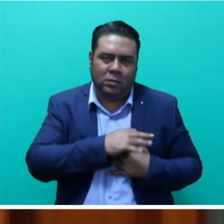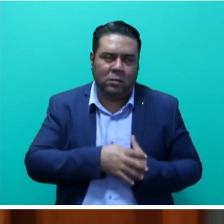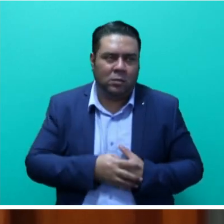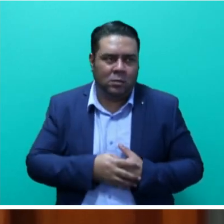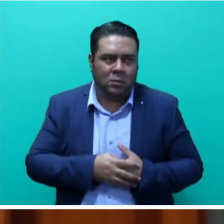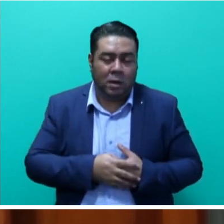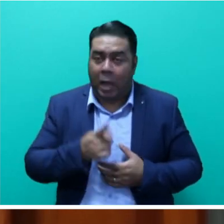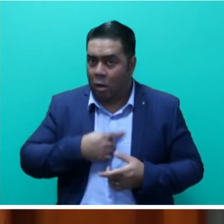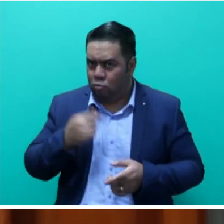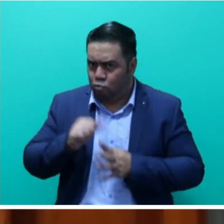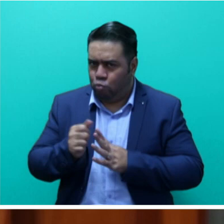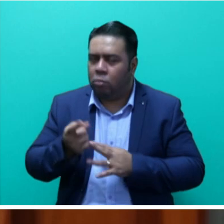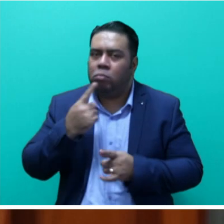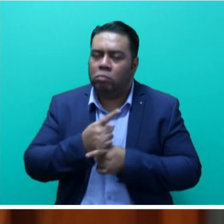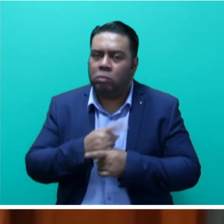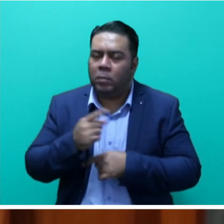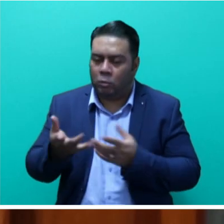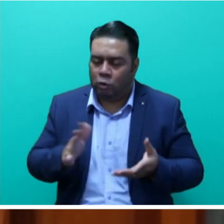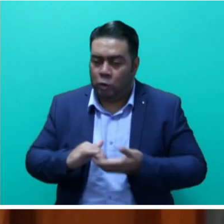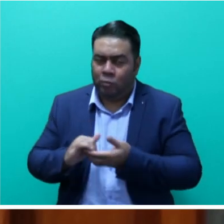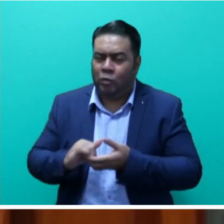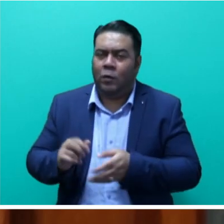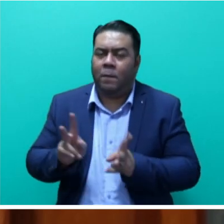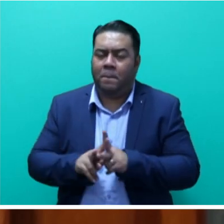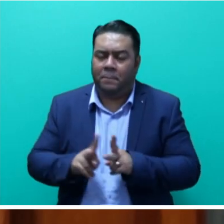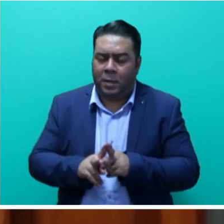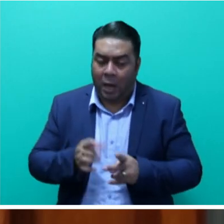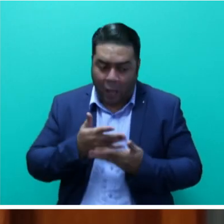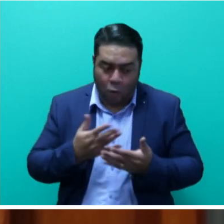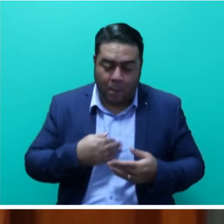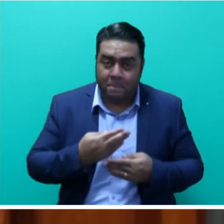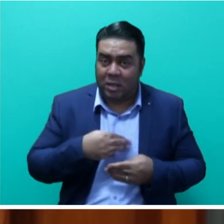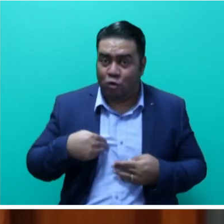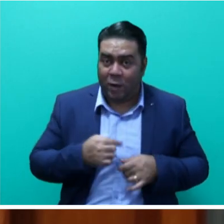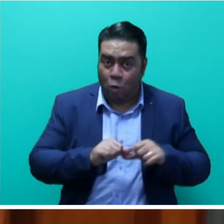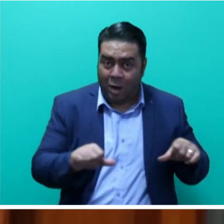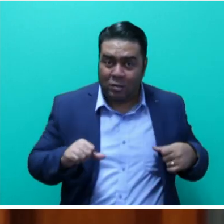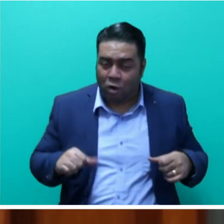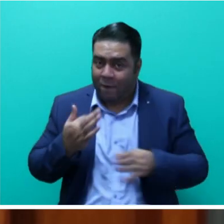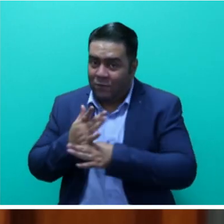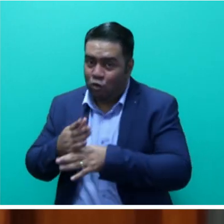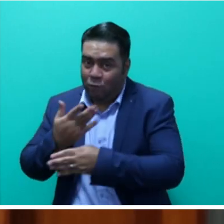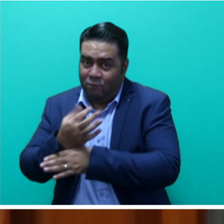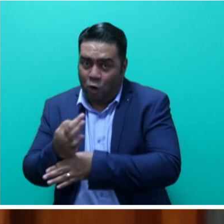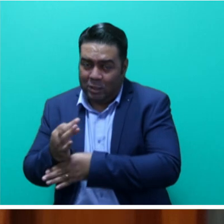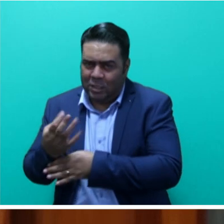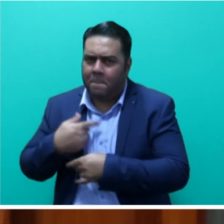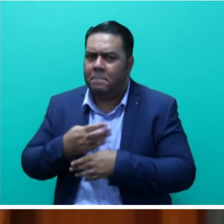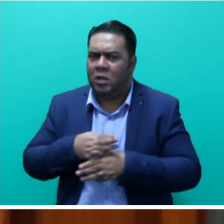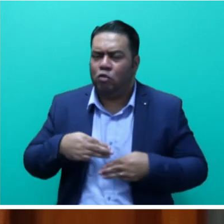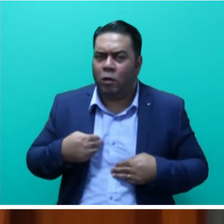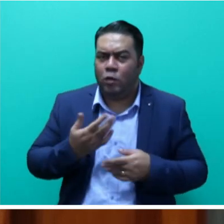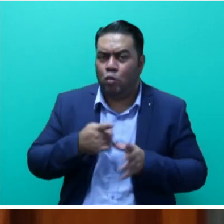about the collaboration across government on how the Ministries of Agriculture, Fisheries and Forests, the Ministry of Youth and Sports,